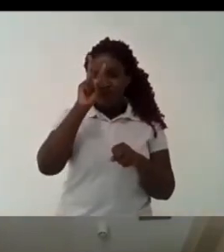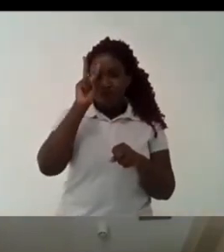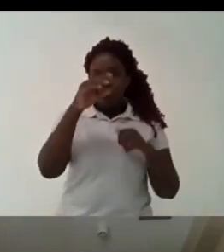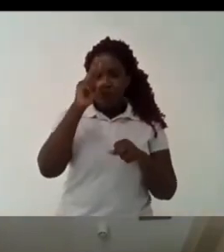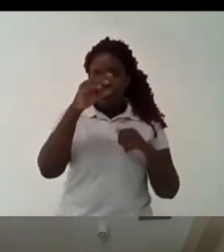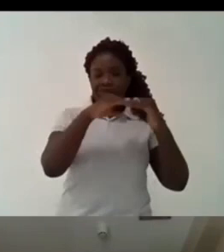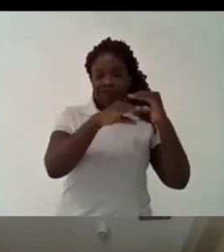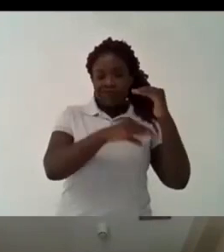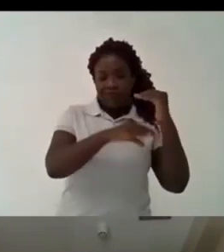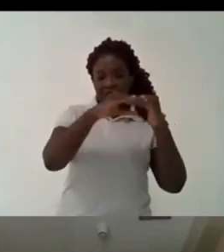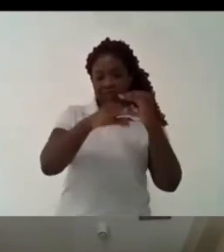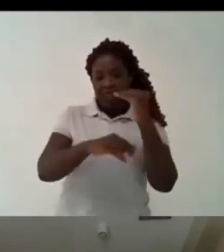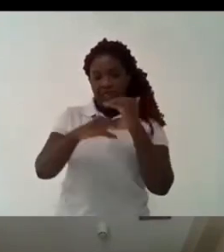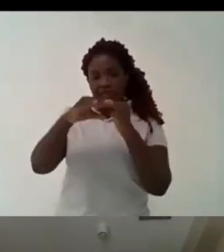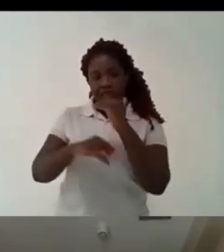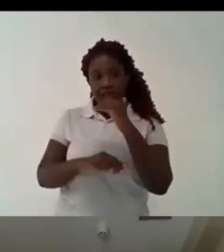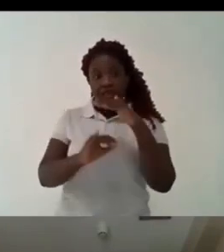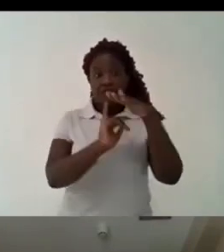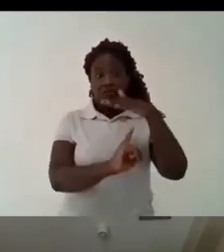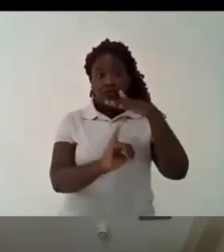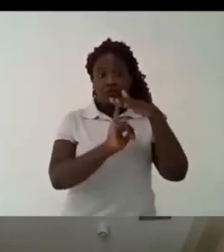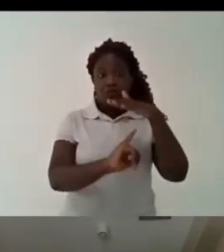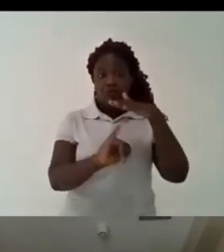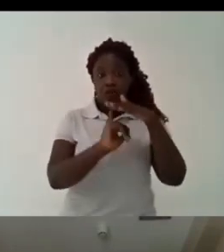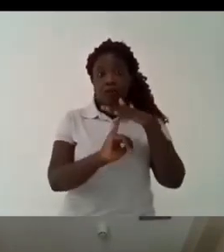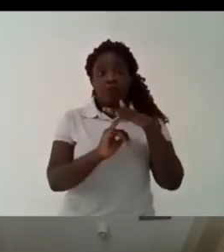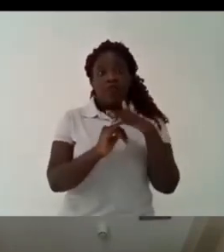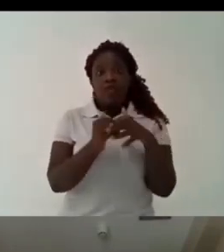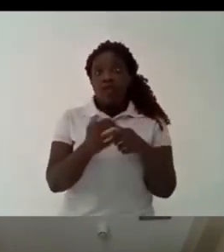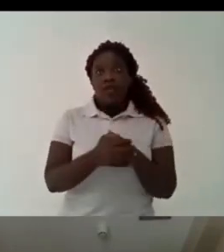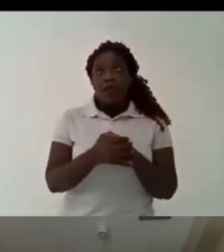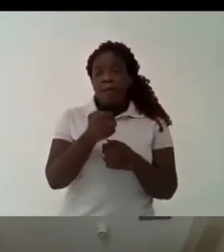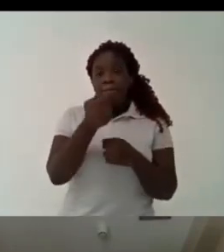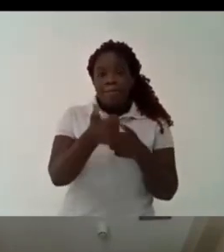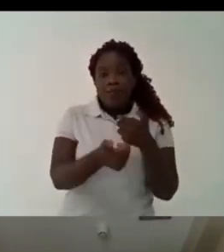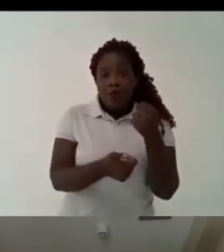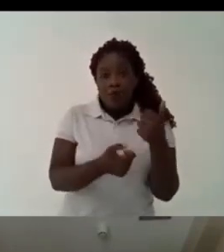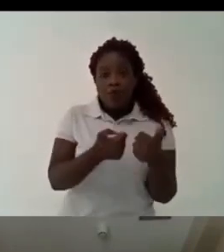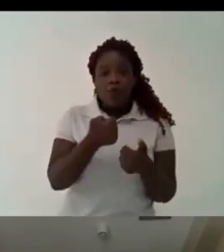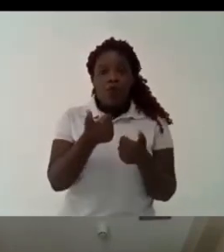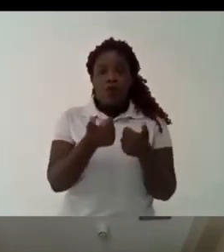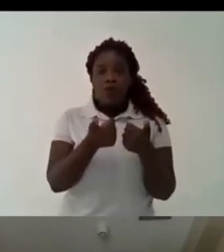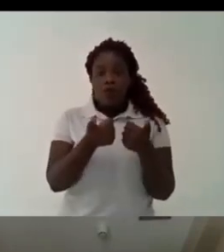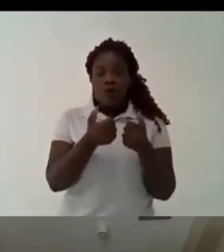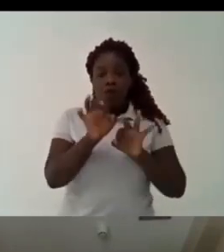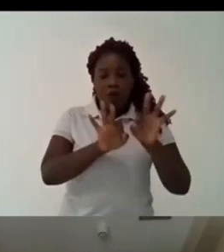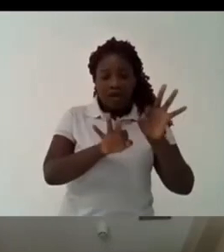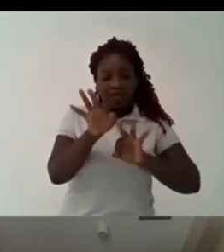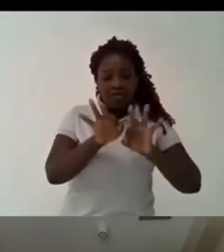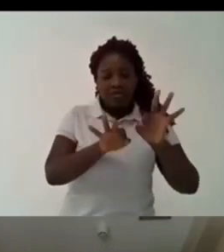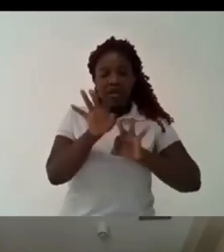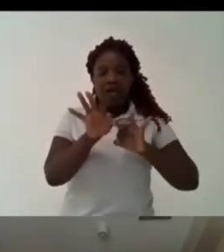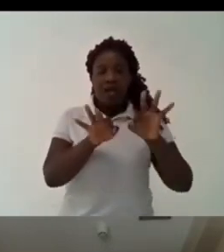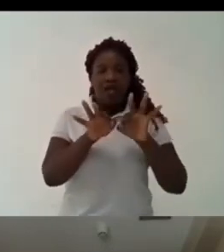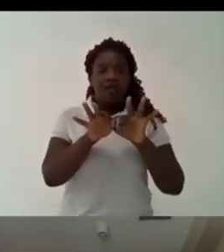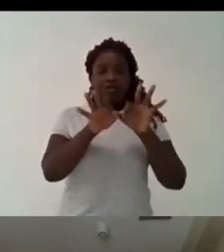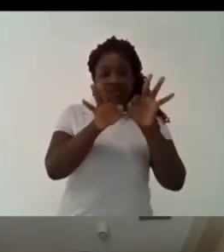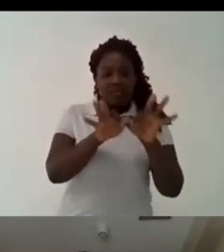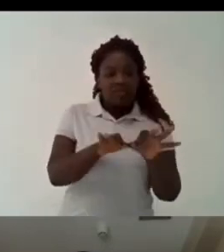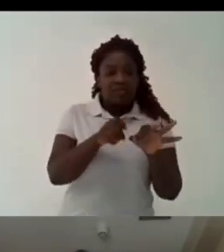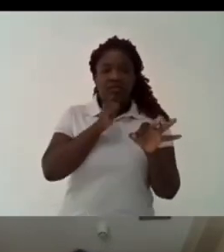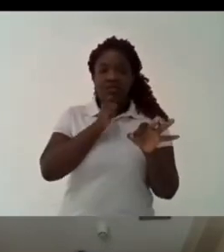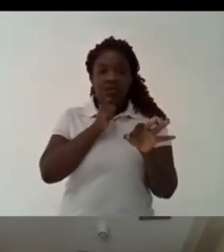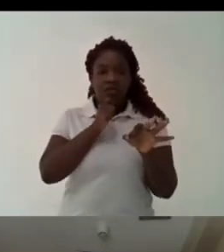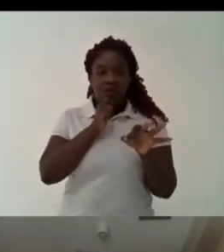history of inequality that is very strong we have institutions that are not consolidated